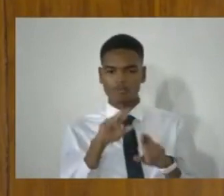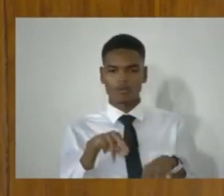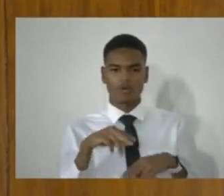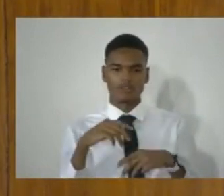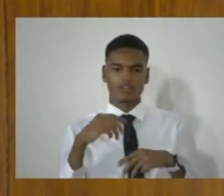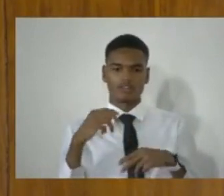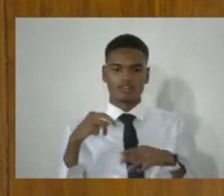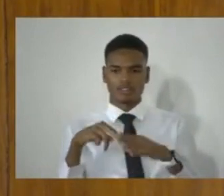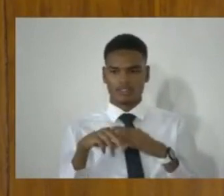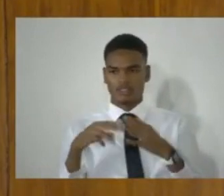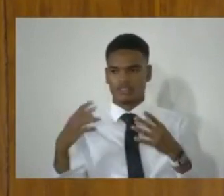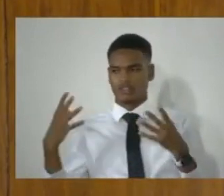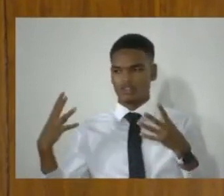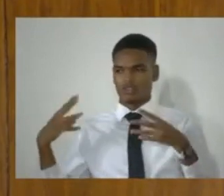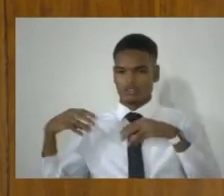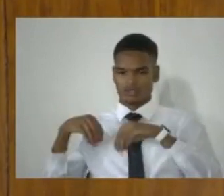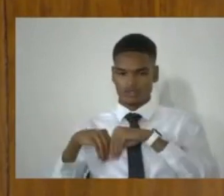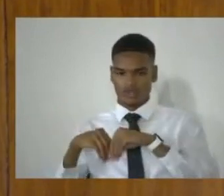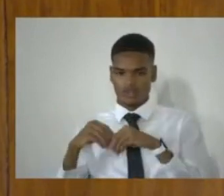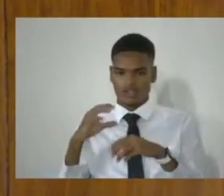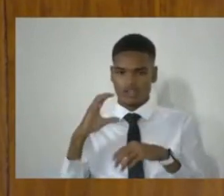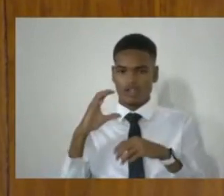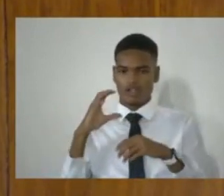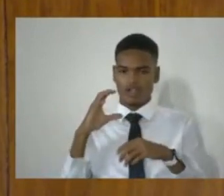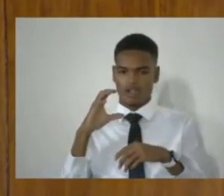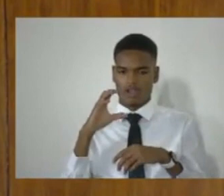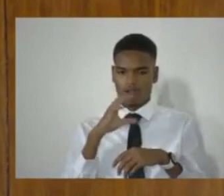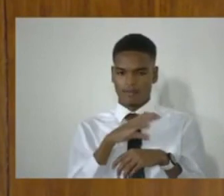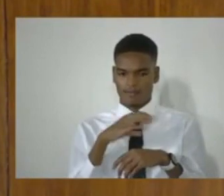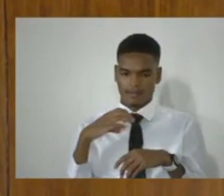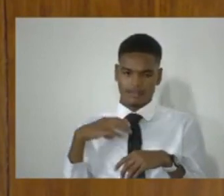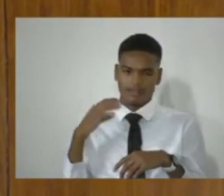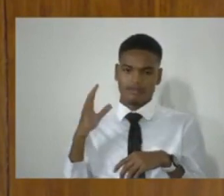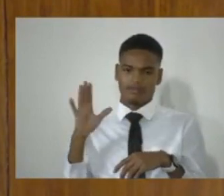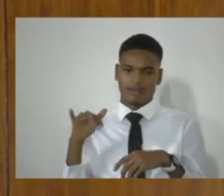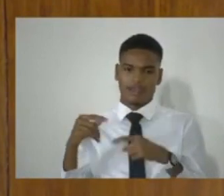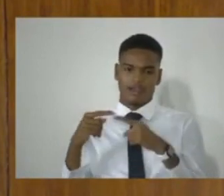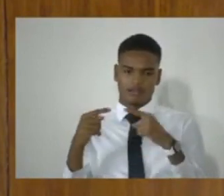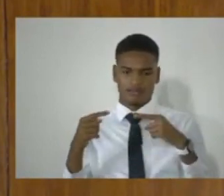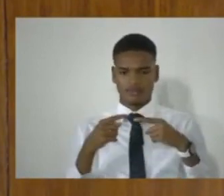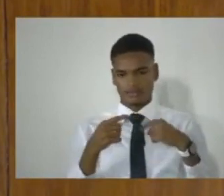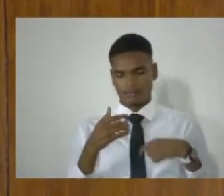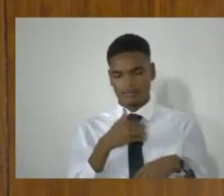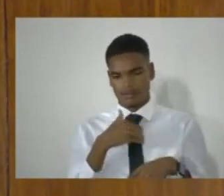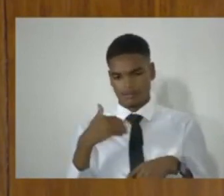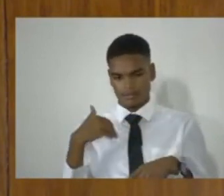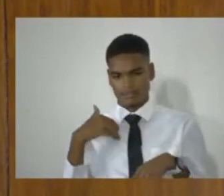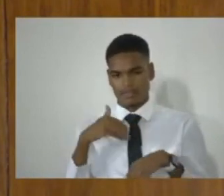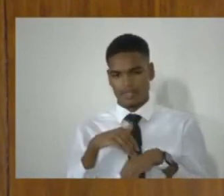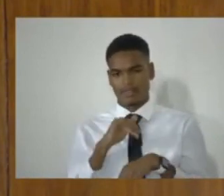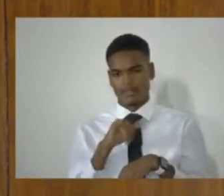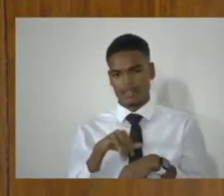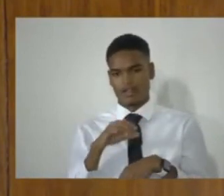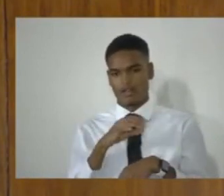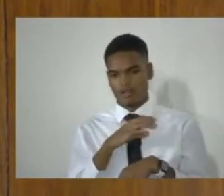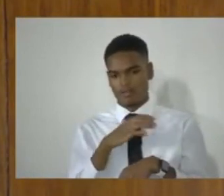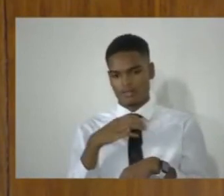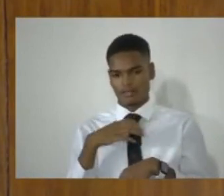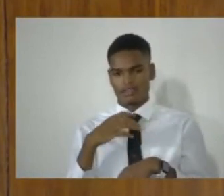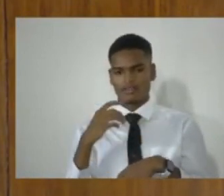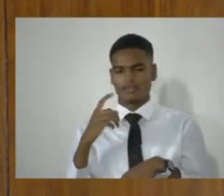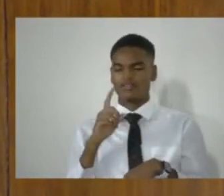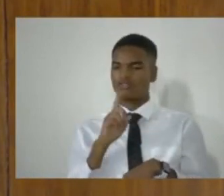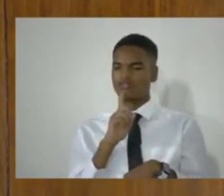Joint Select Committee that was proffered by the opposition members of that committee. And essentially,